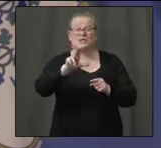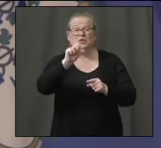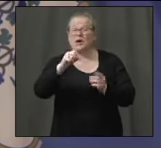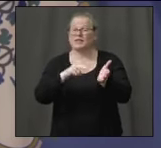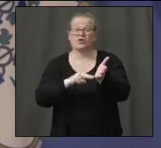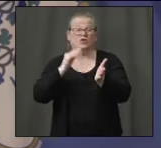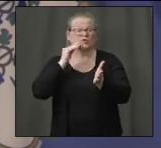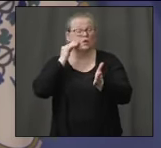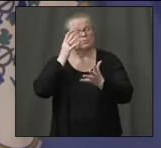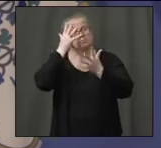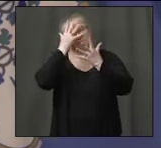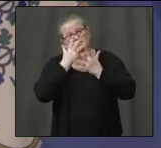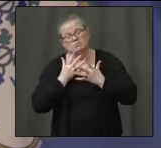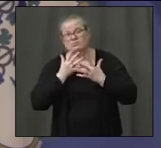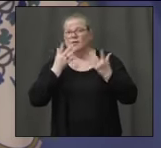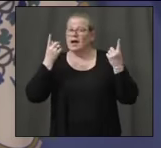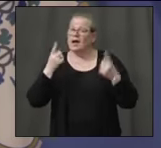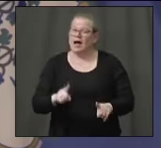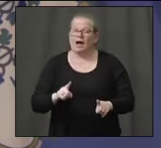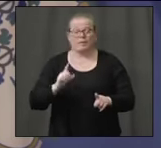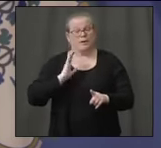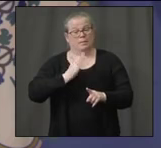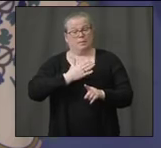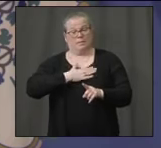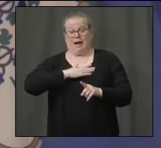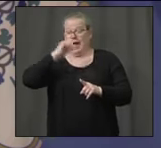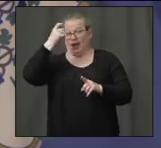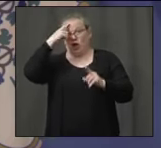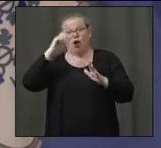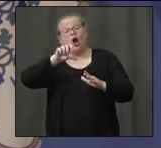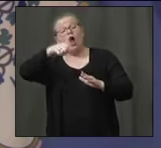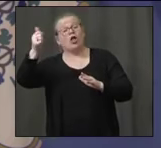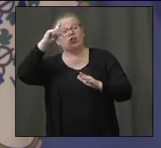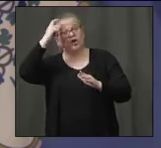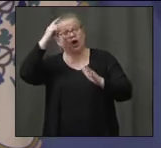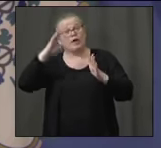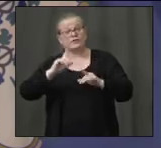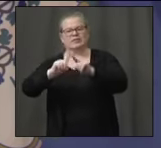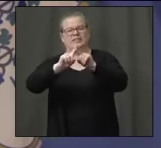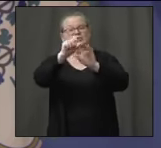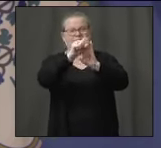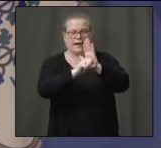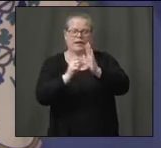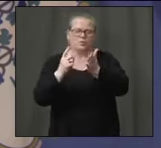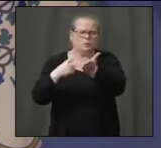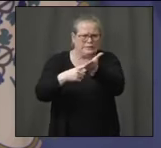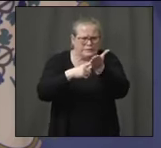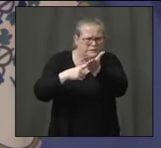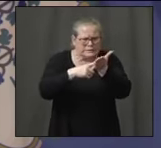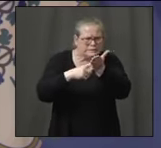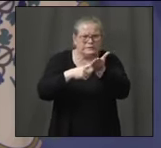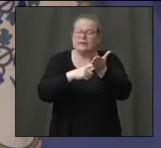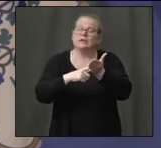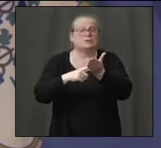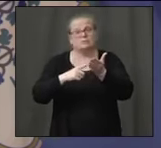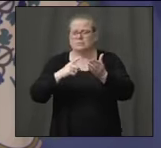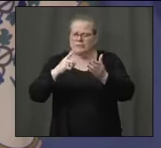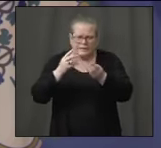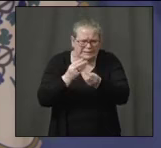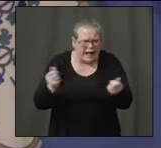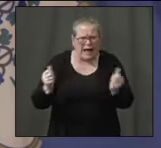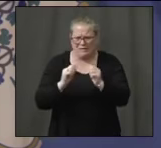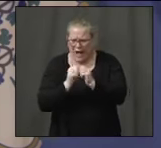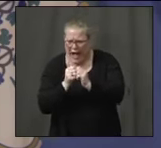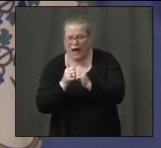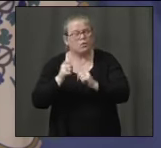governors, nobody's solved this yet. But I'm really hopeful that with the mobile testing that Jeff was talking about, we'll be able to get to these